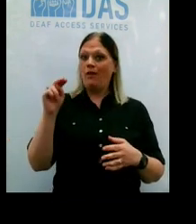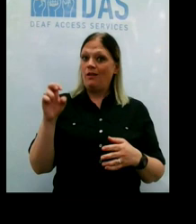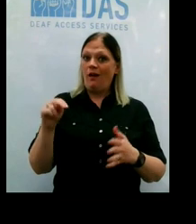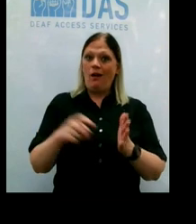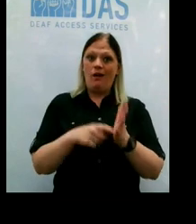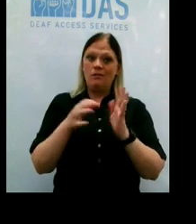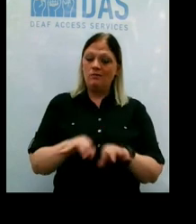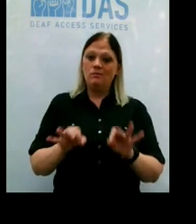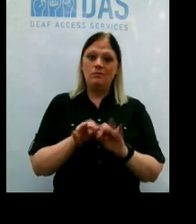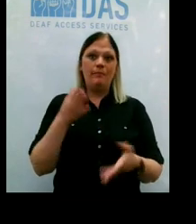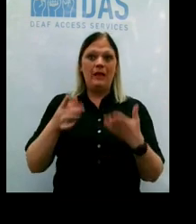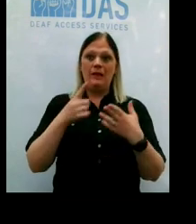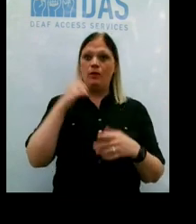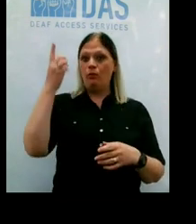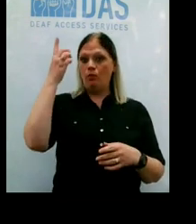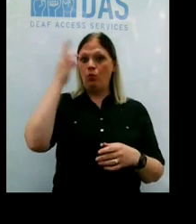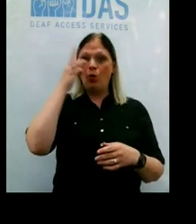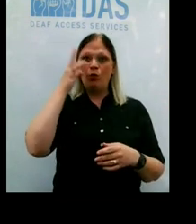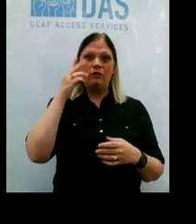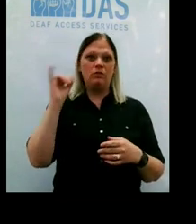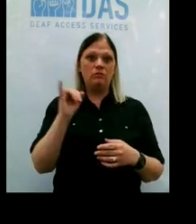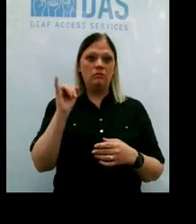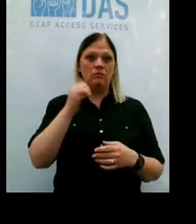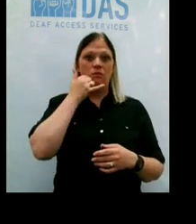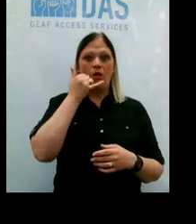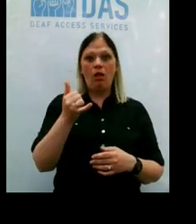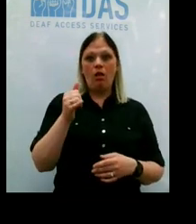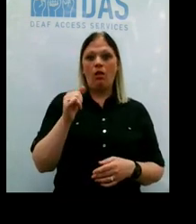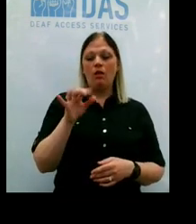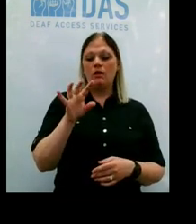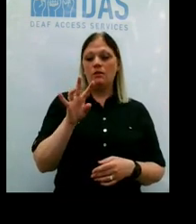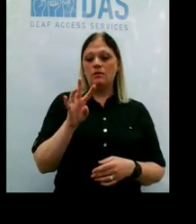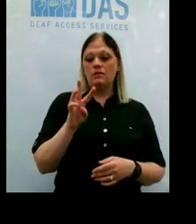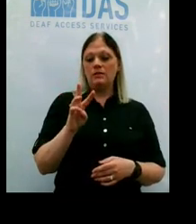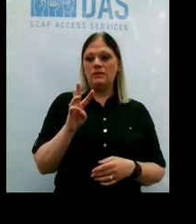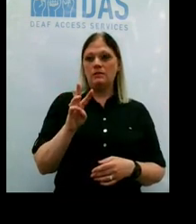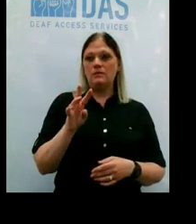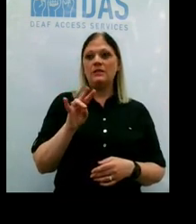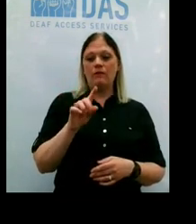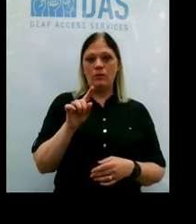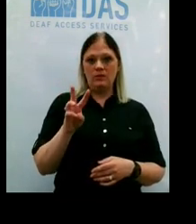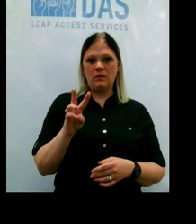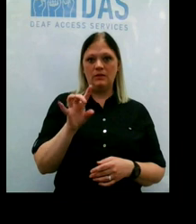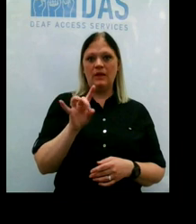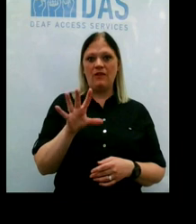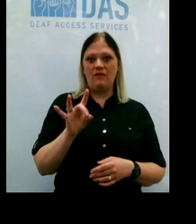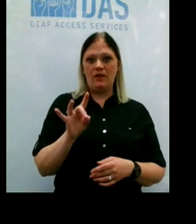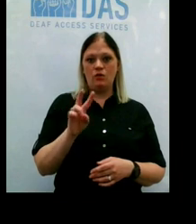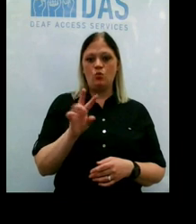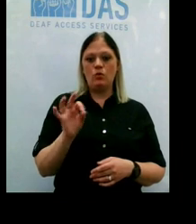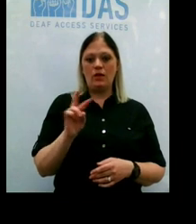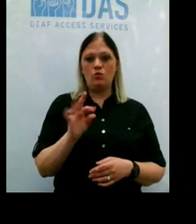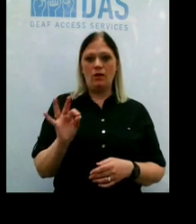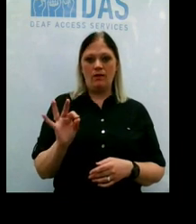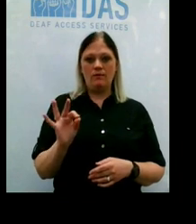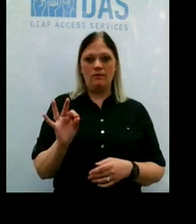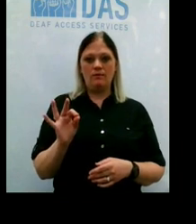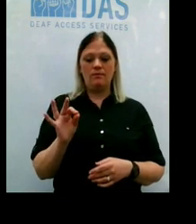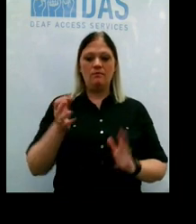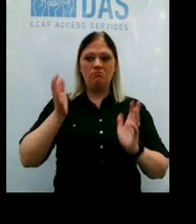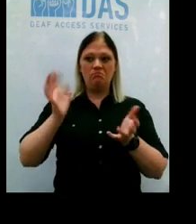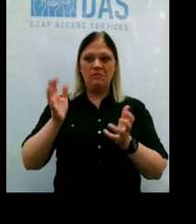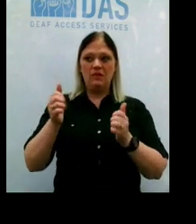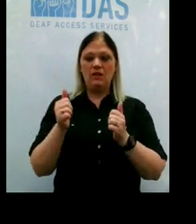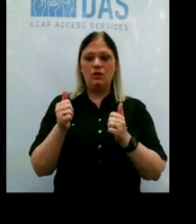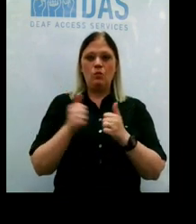and you're worried that you're infected, you can call 716-858-2929 and speak with